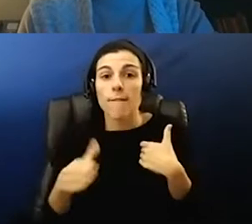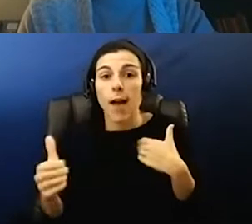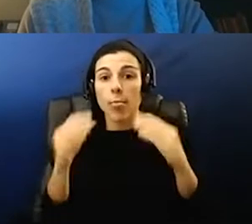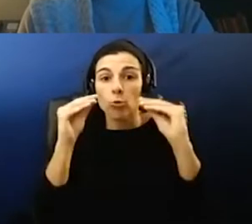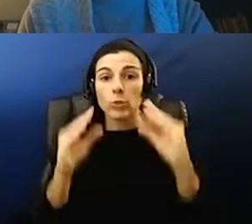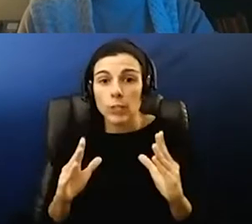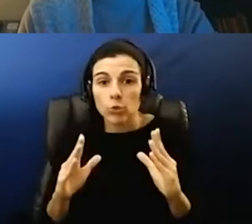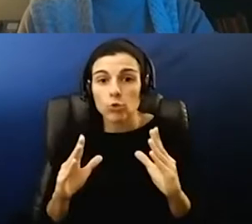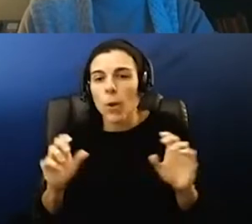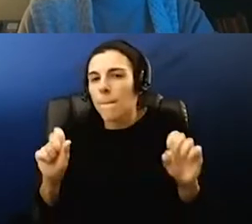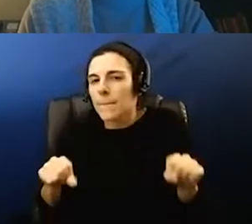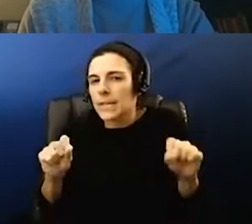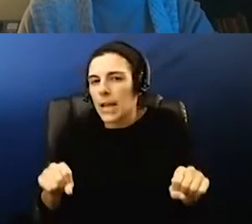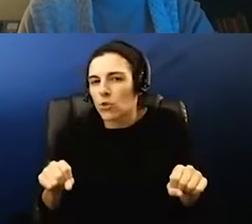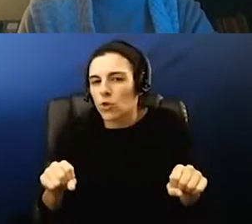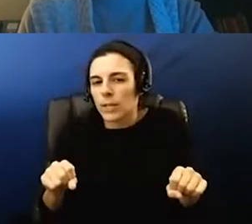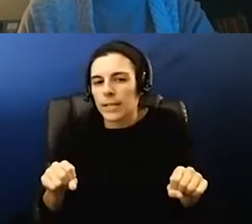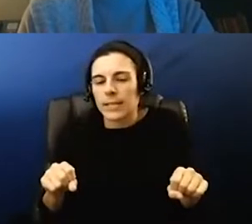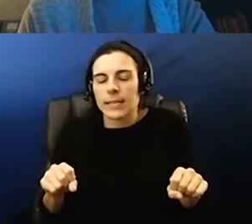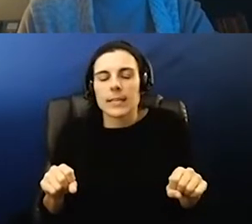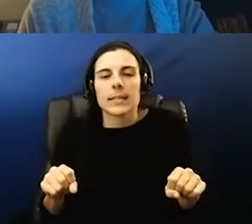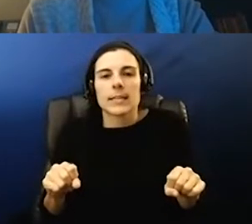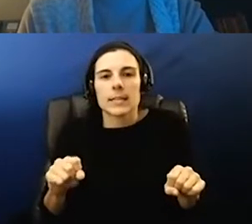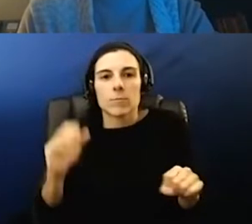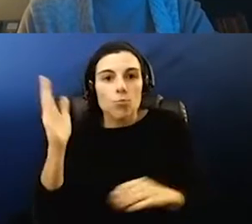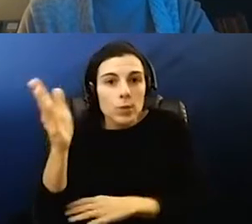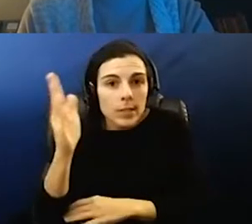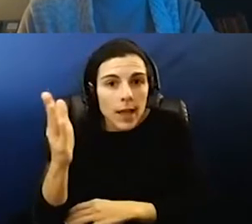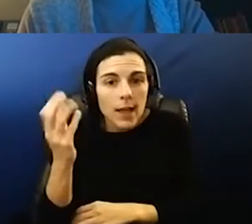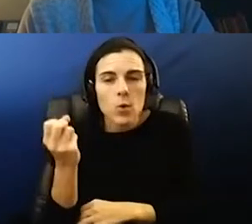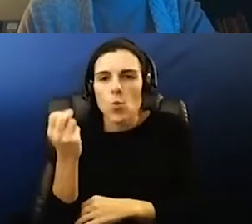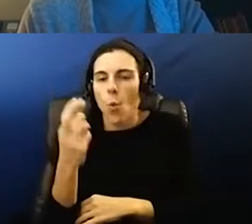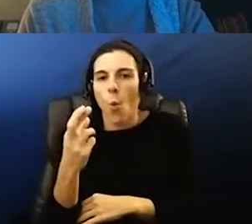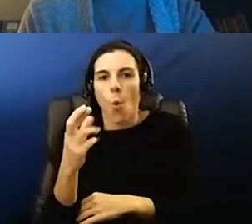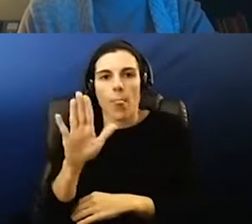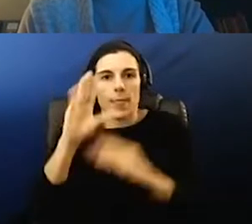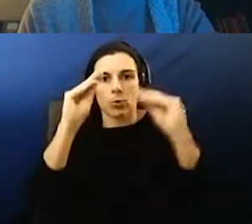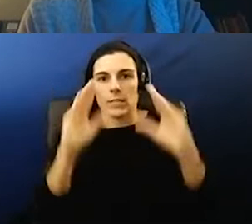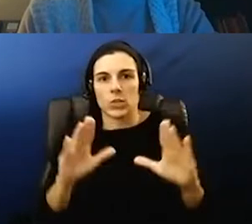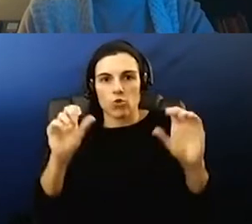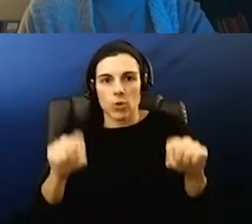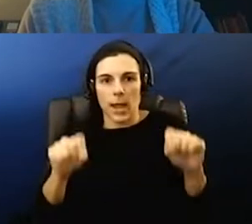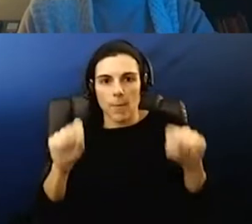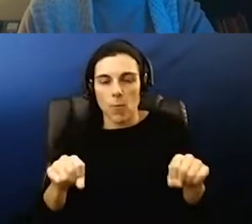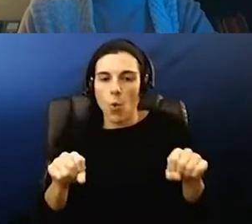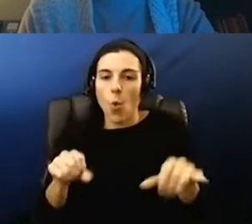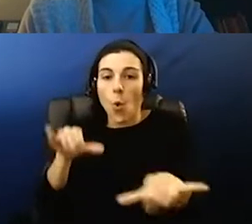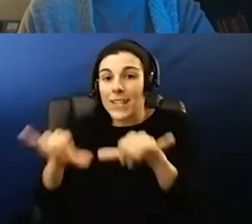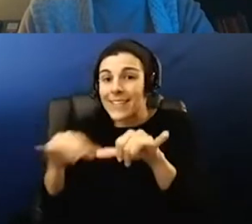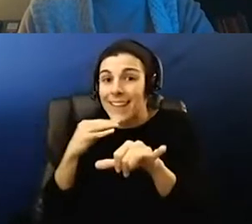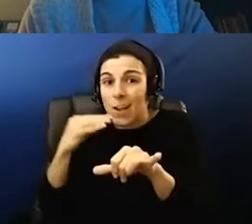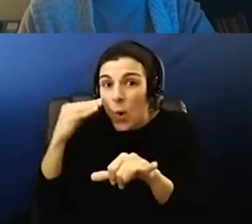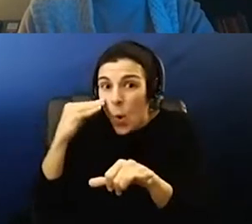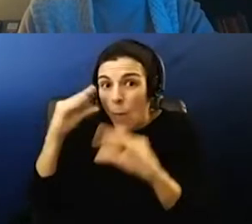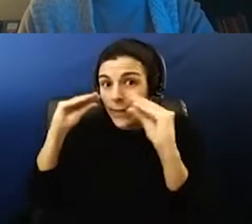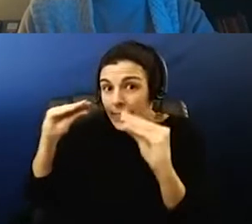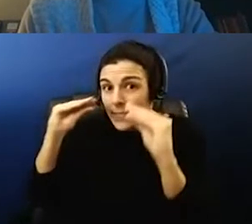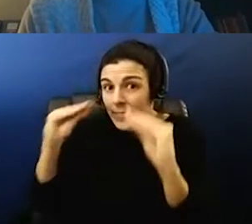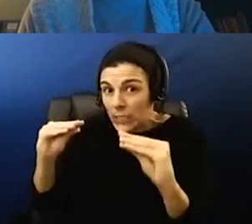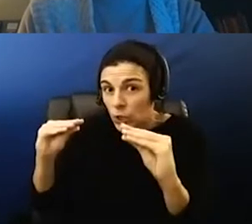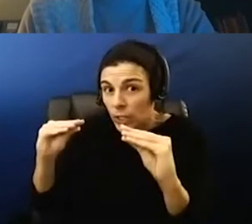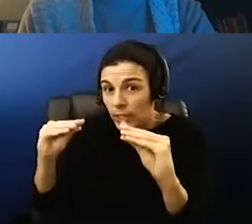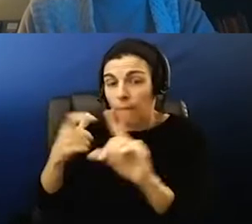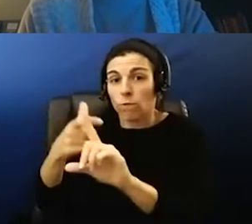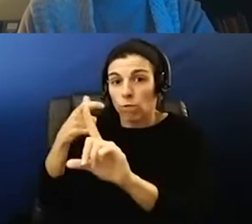potentially present or to have their their teacher capable just under quarantine teaching back the other direction